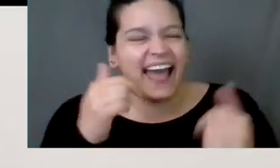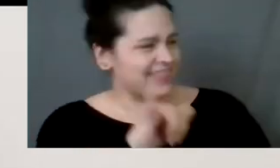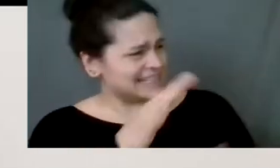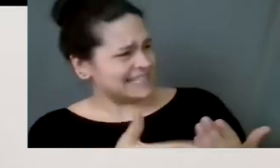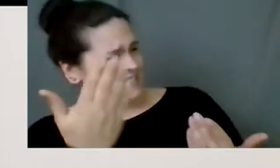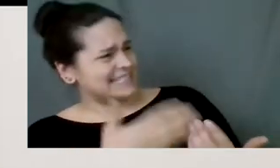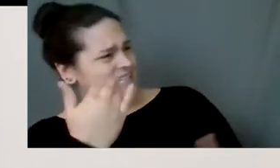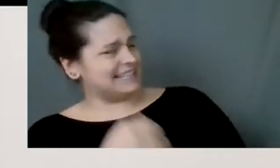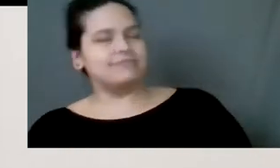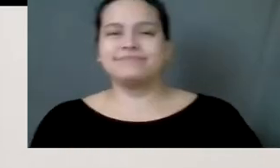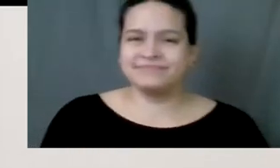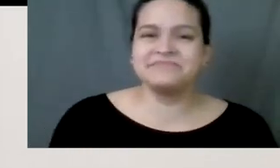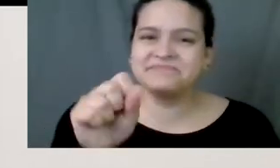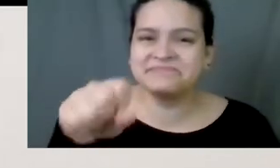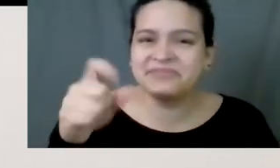That was easy.